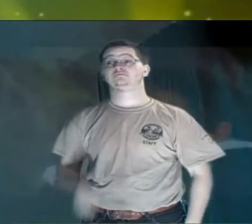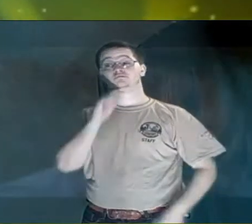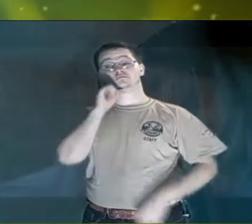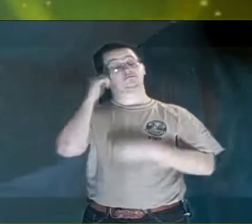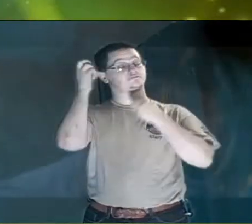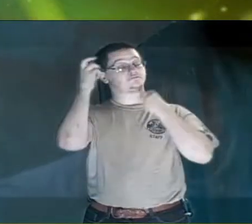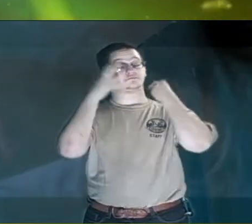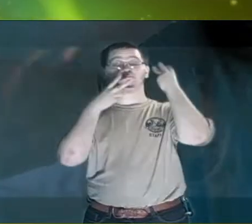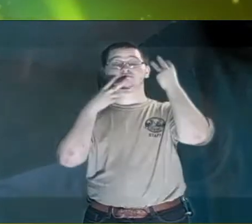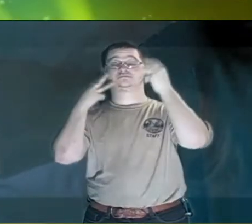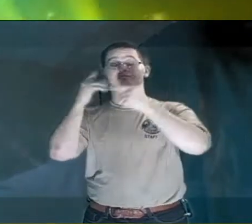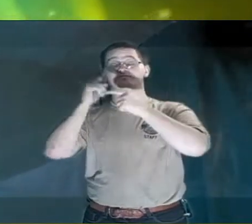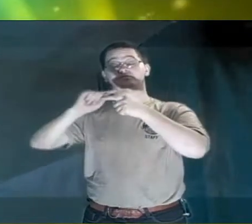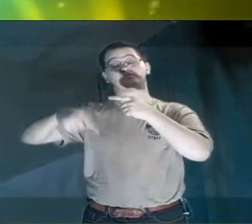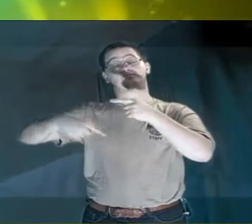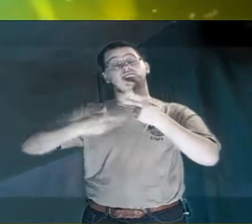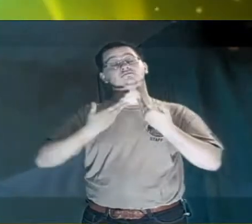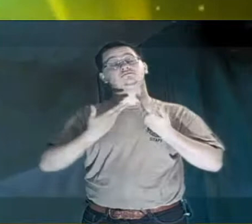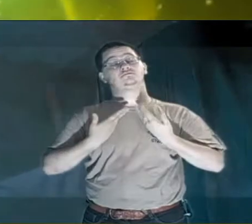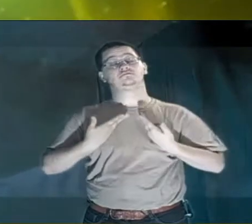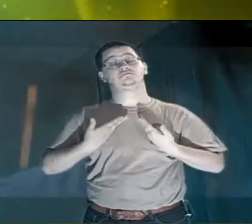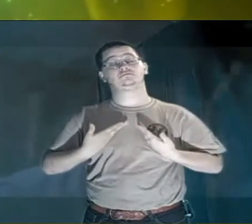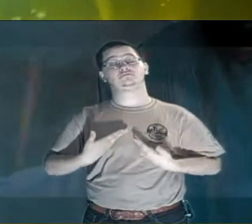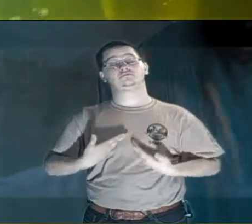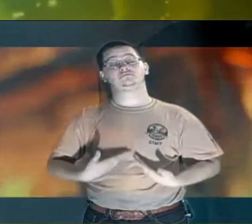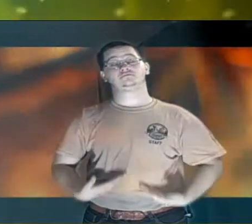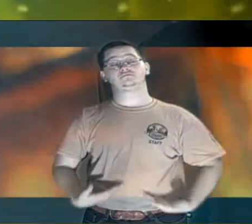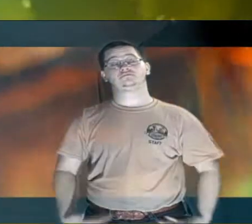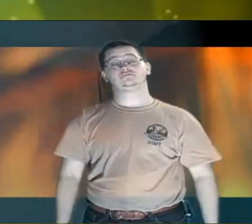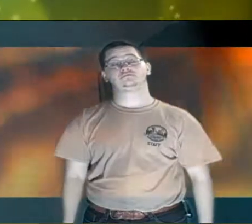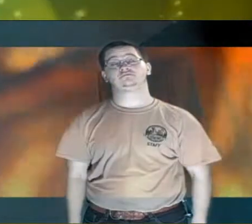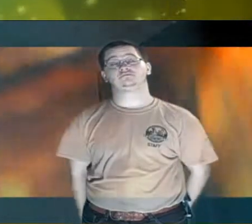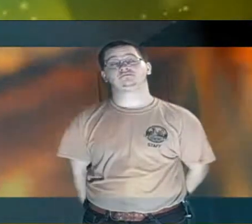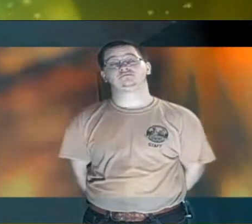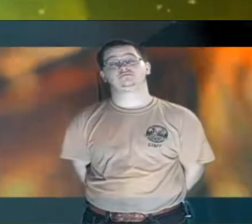Don't worry about me